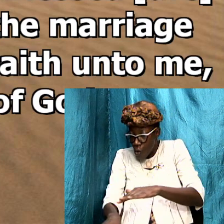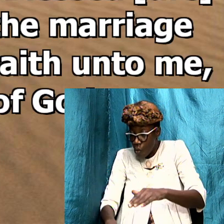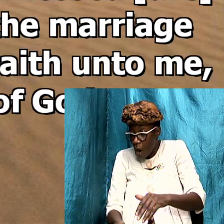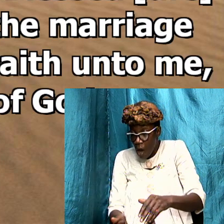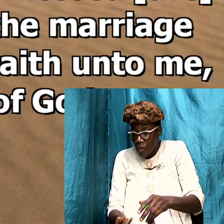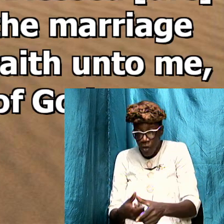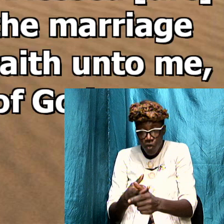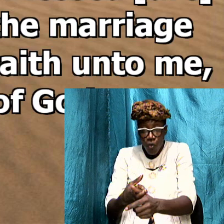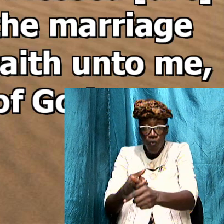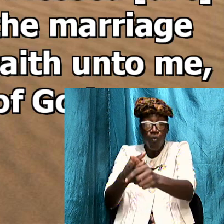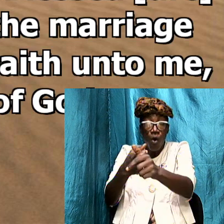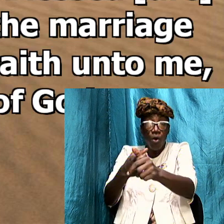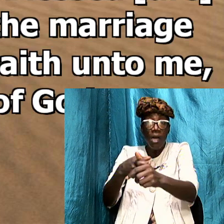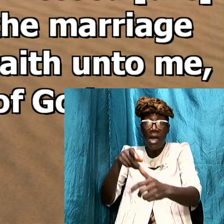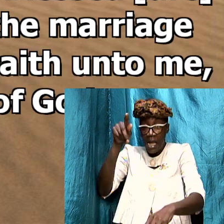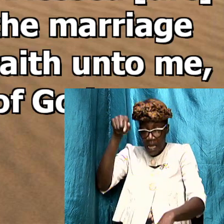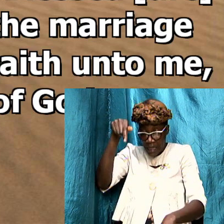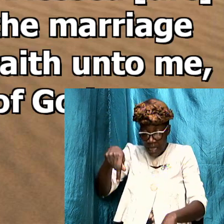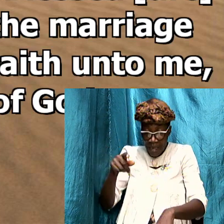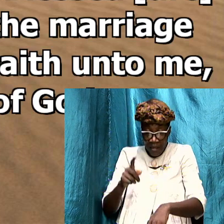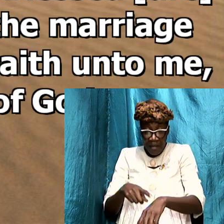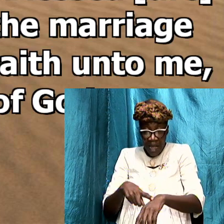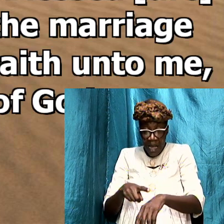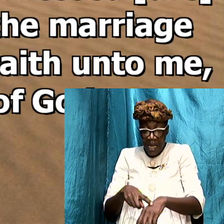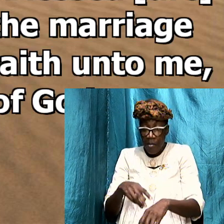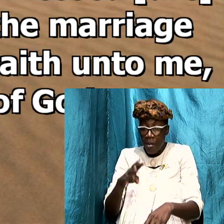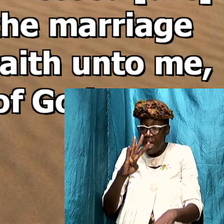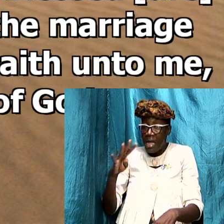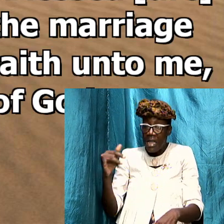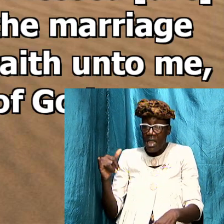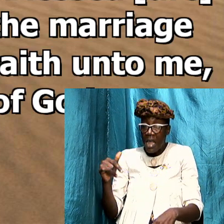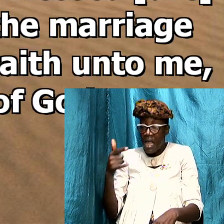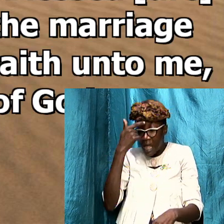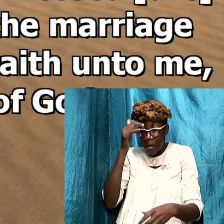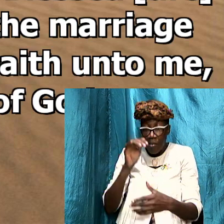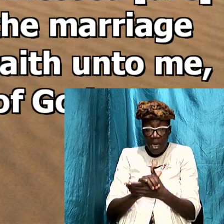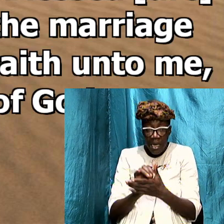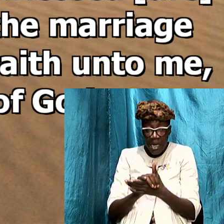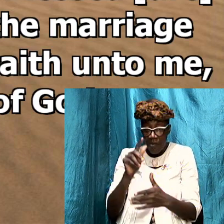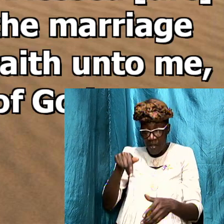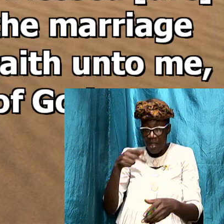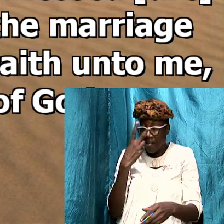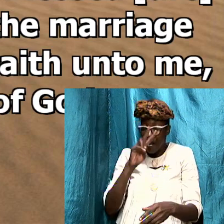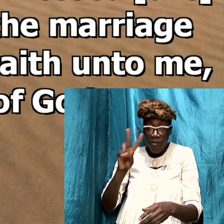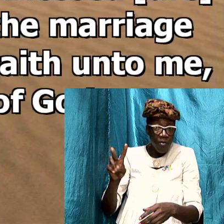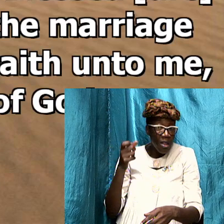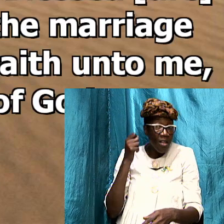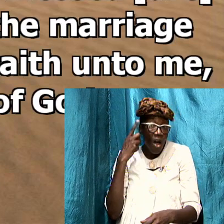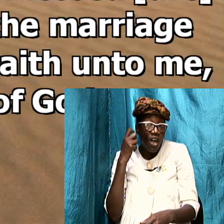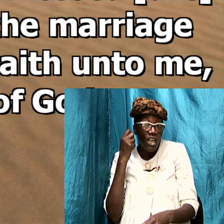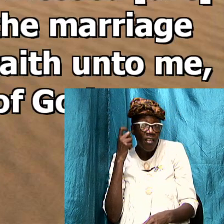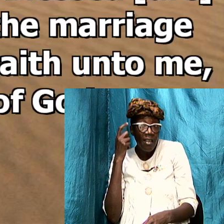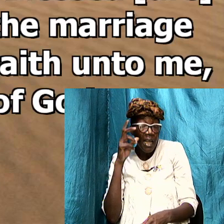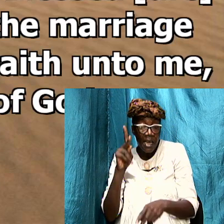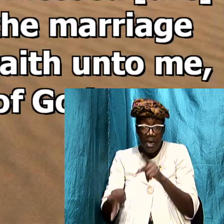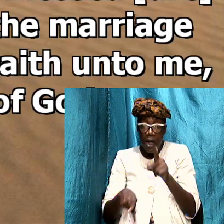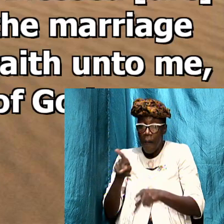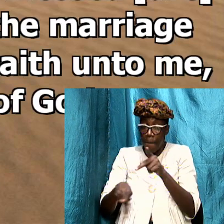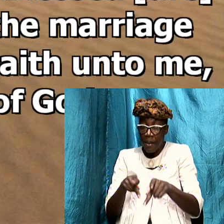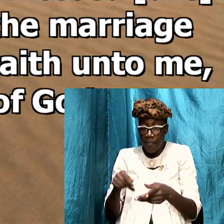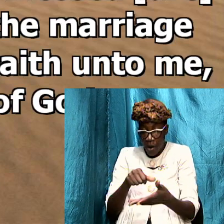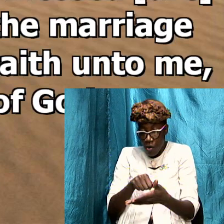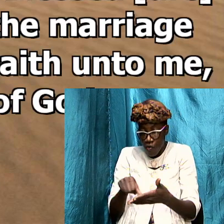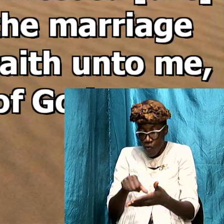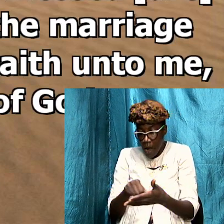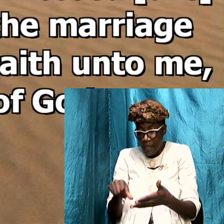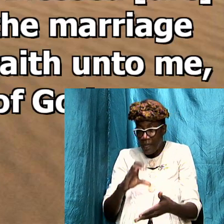persecution yes they believe this particular view took it that these people were writing in codes